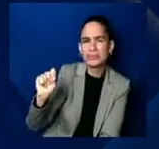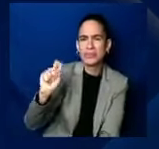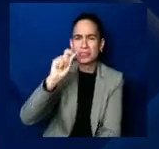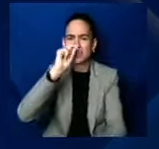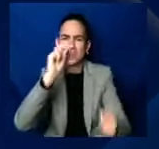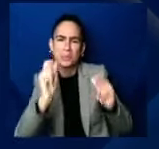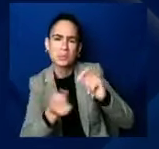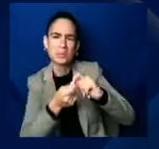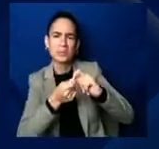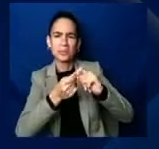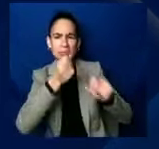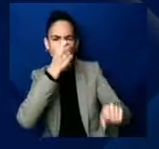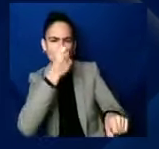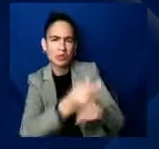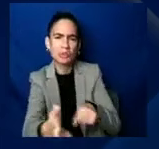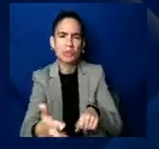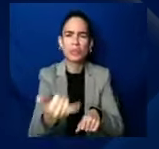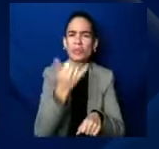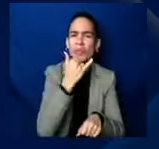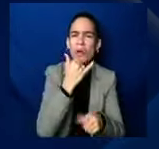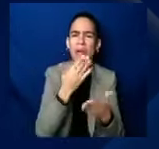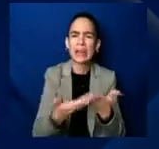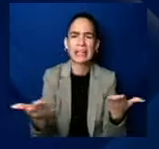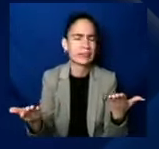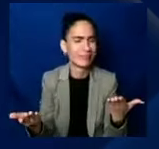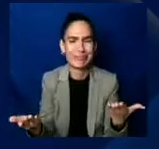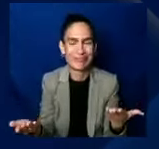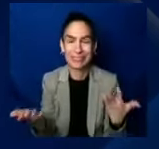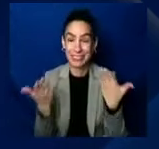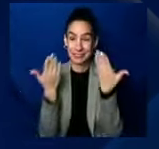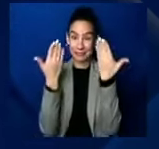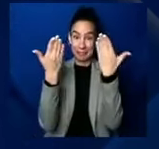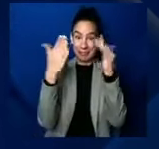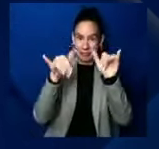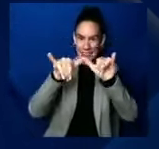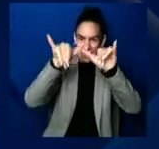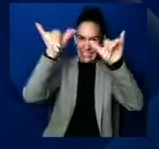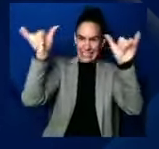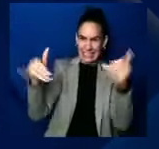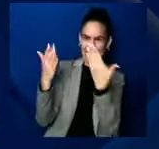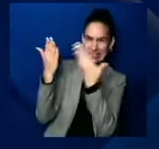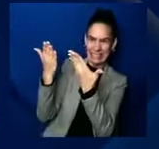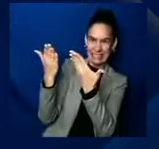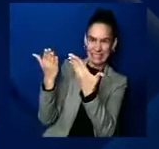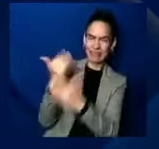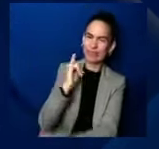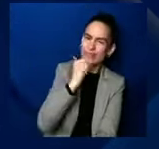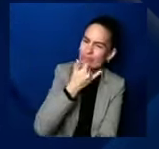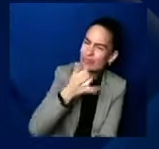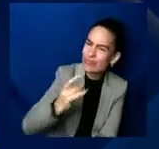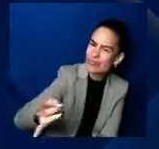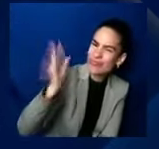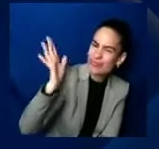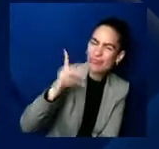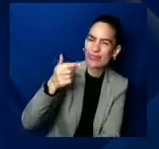systems that are fundamentally flawed and have been broken for a very long time. And it is just so crucial,